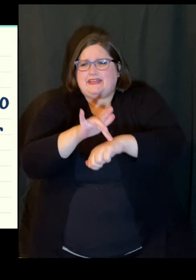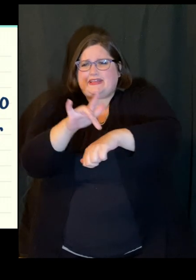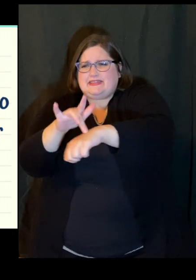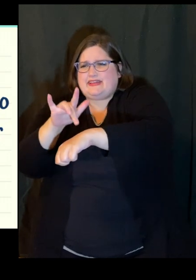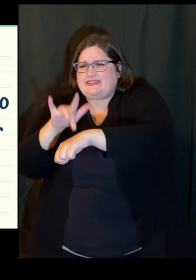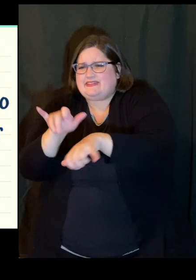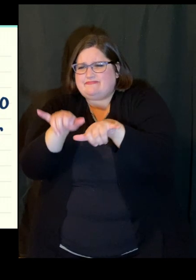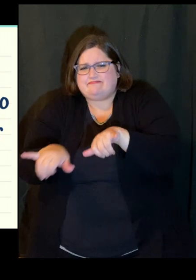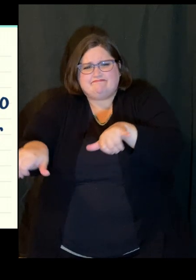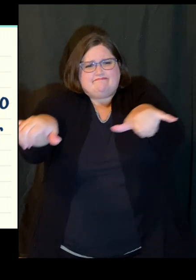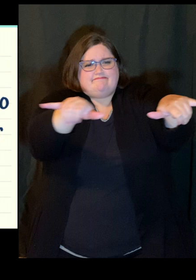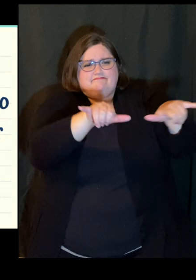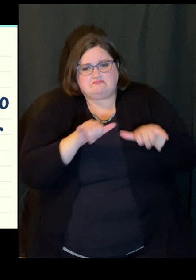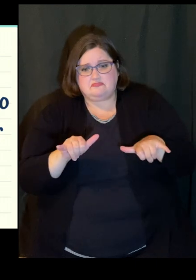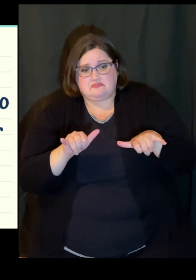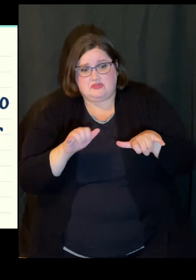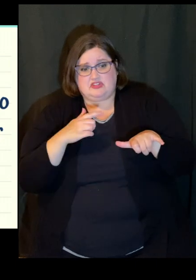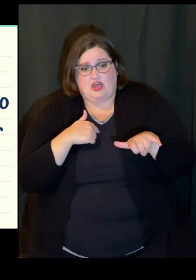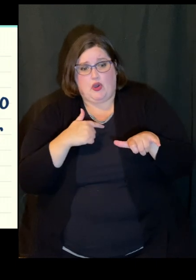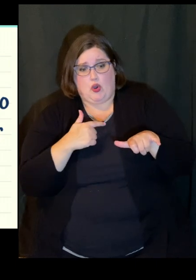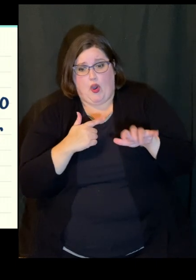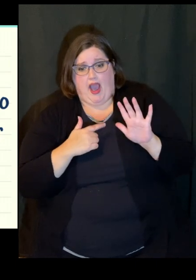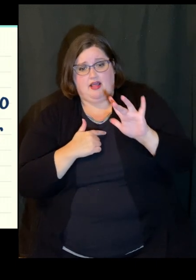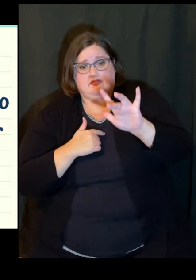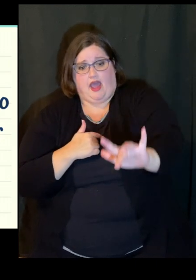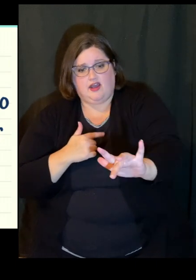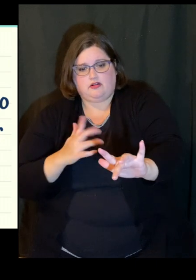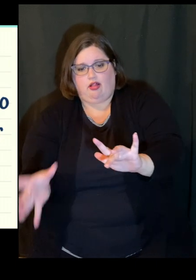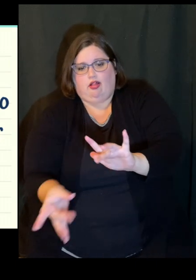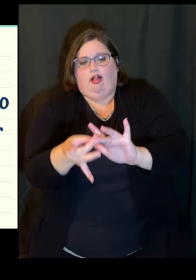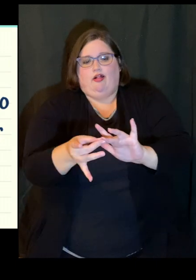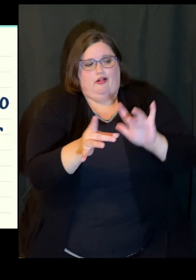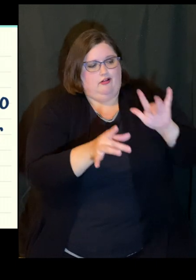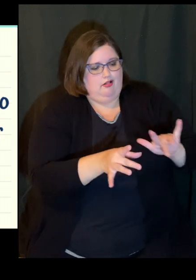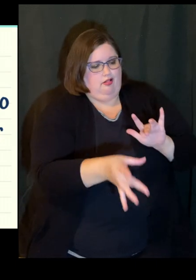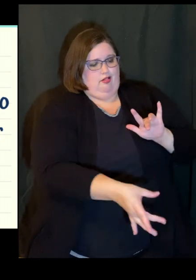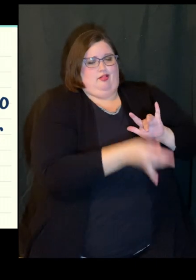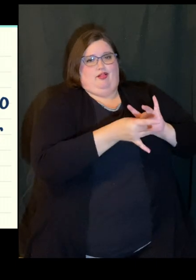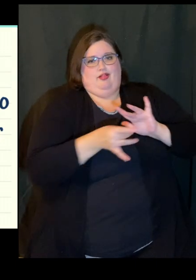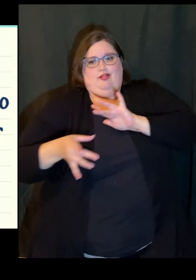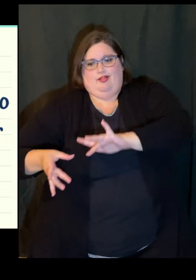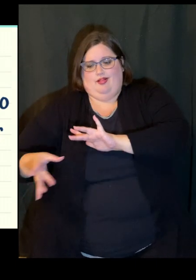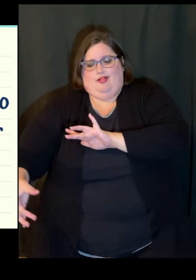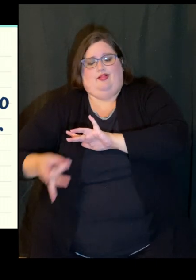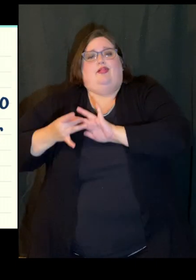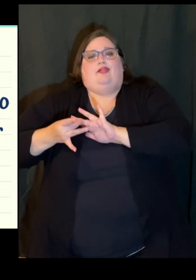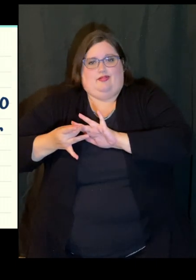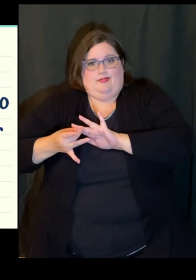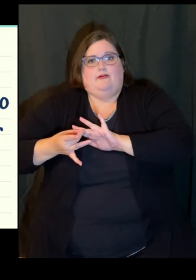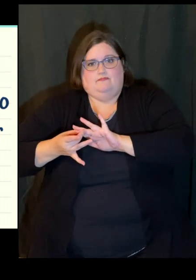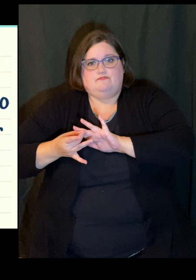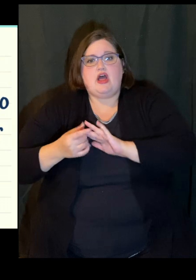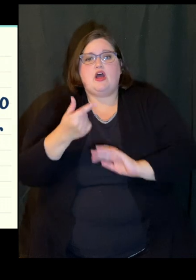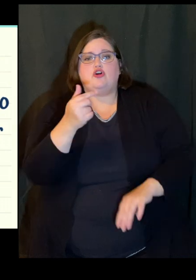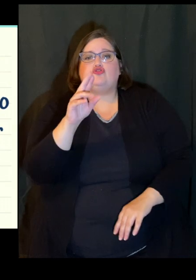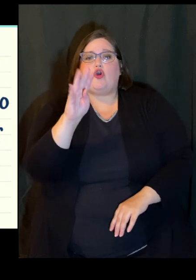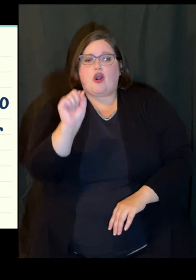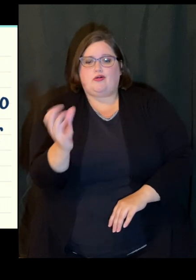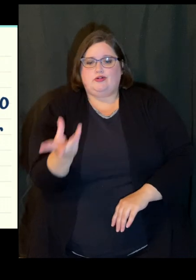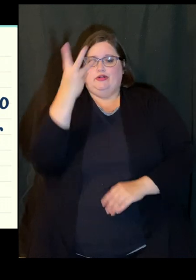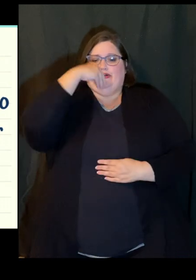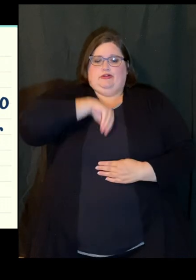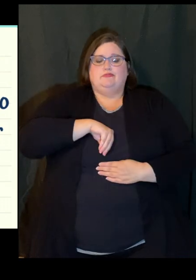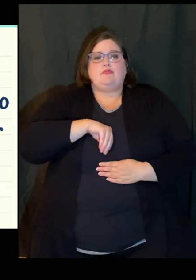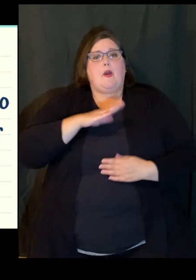stuff you touch collects germs from everyone. Germs can get inside your body, through your eyes,